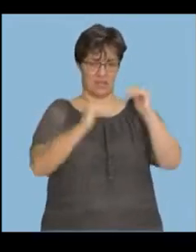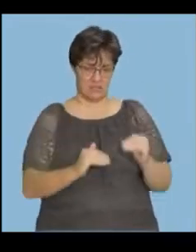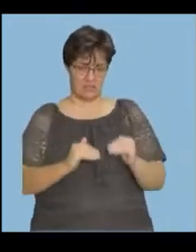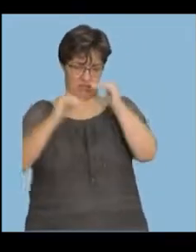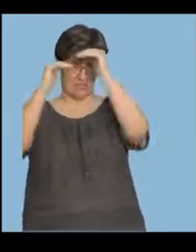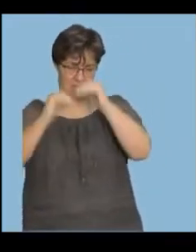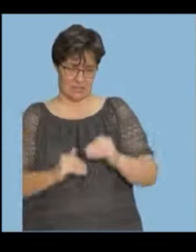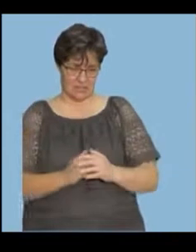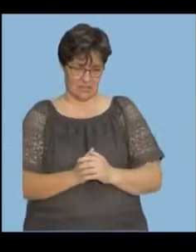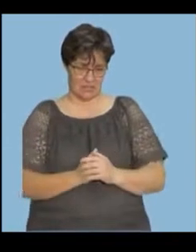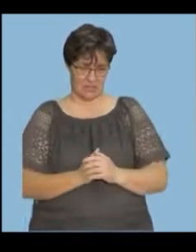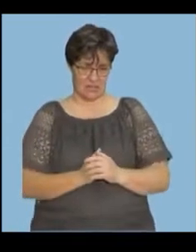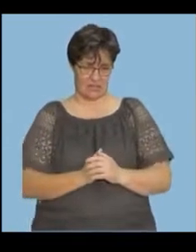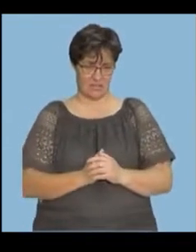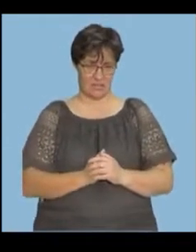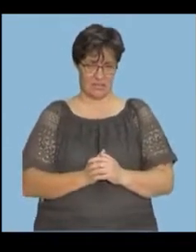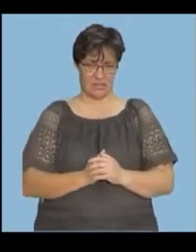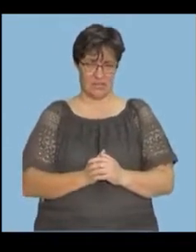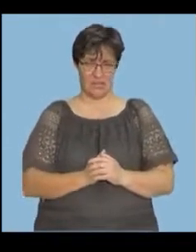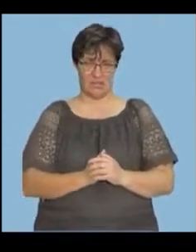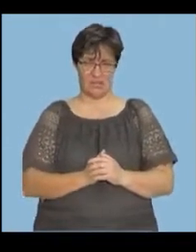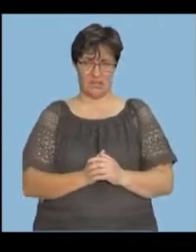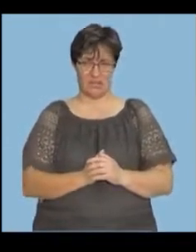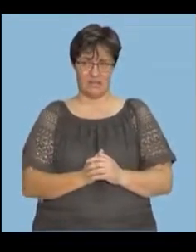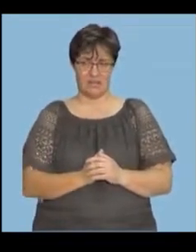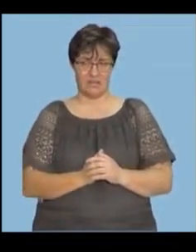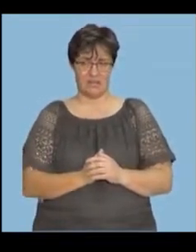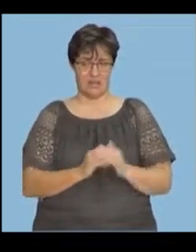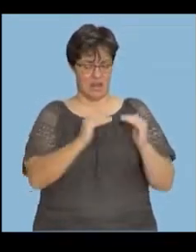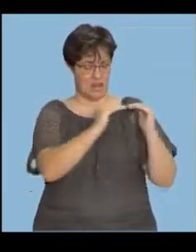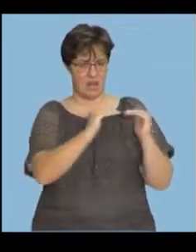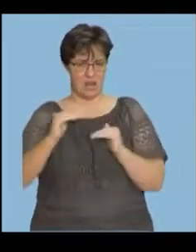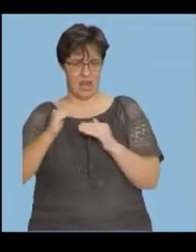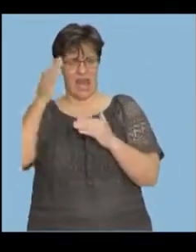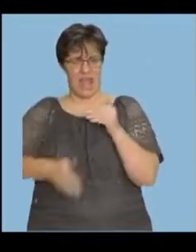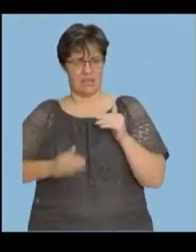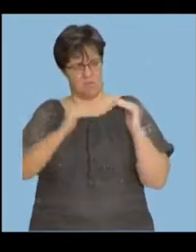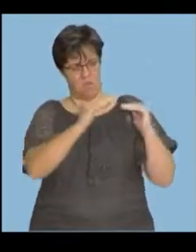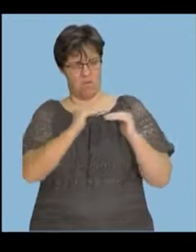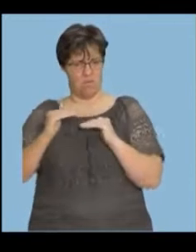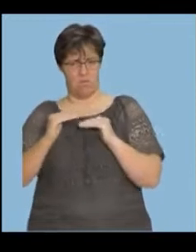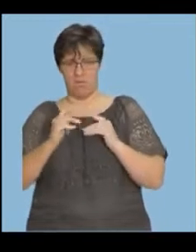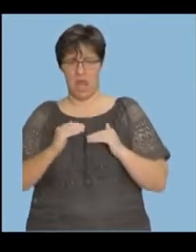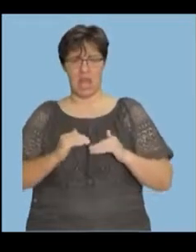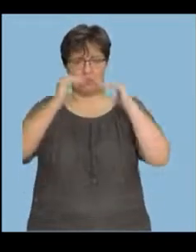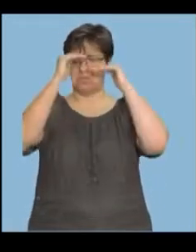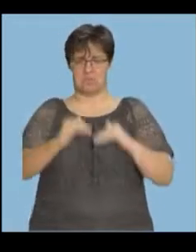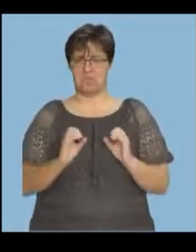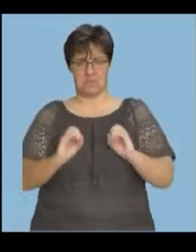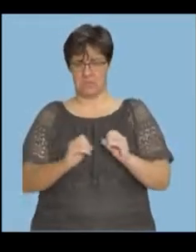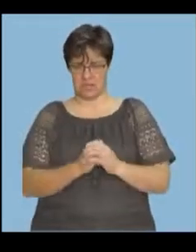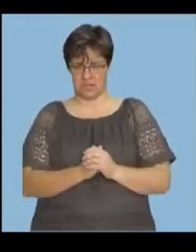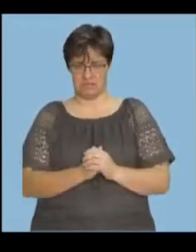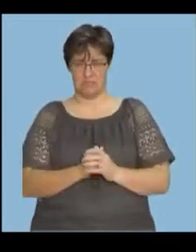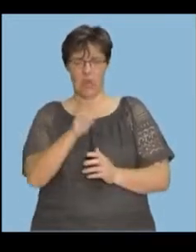increasing, decreasing. Then, flat at the end. There's no increase. But, let's